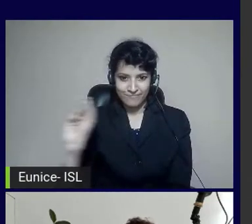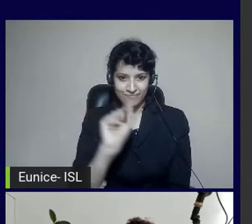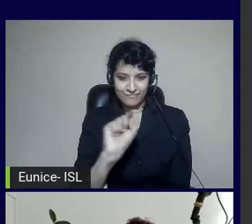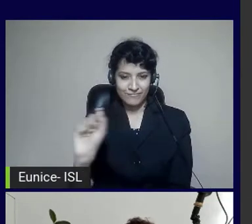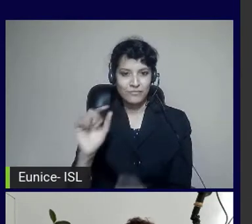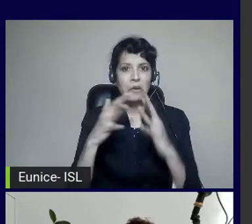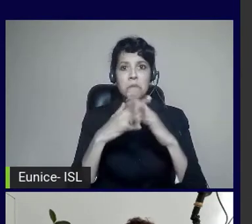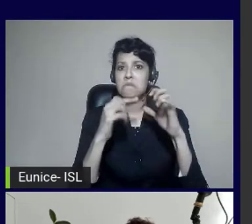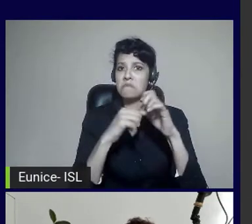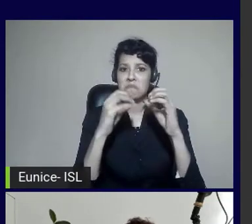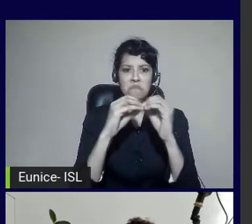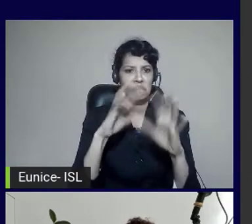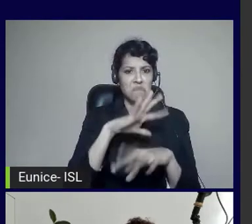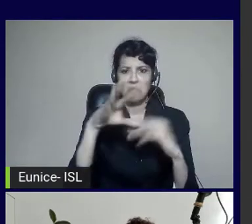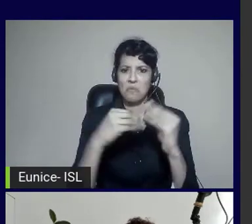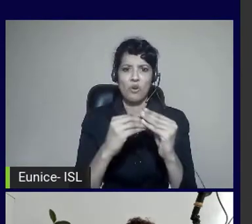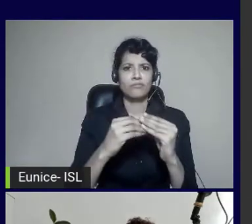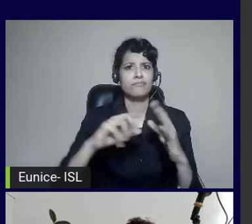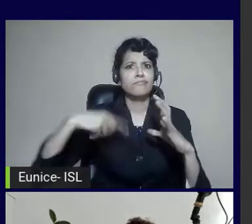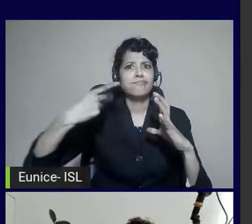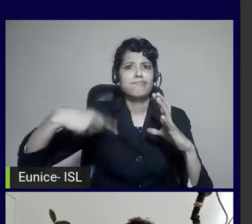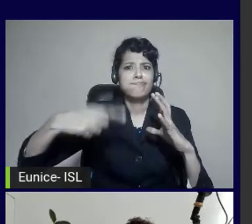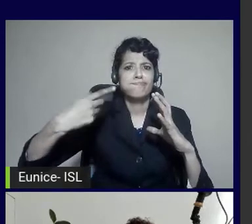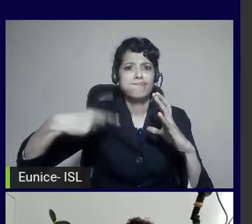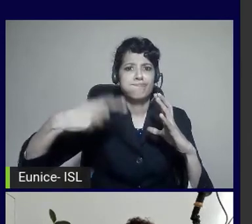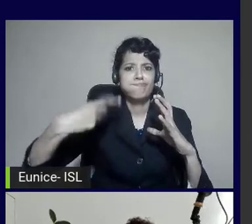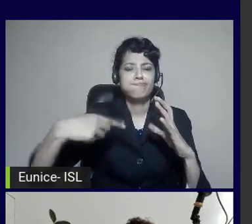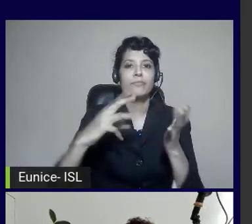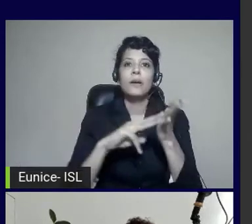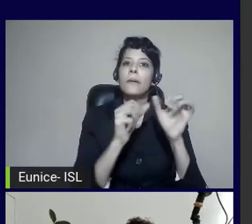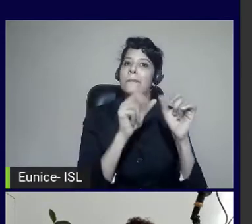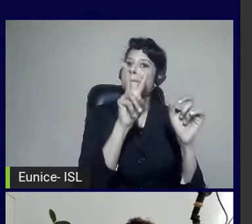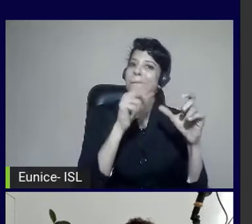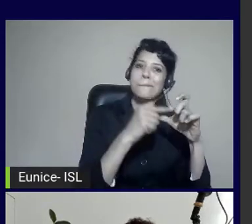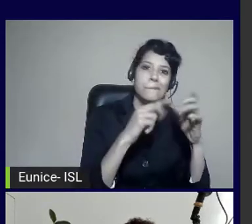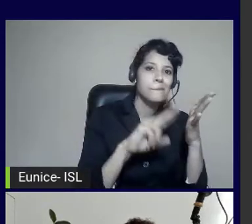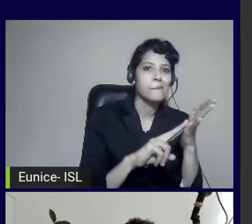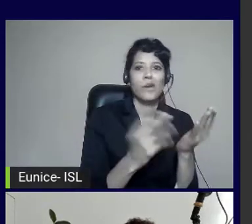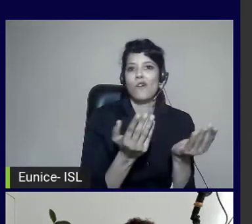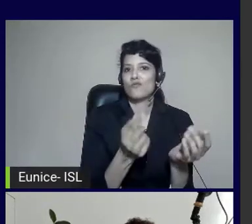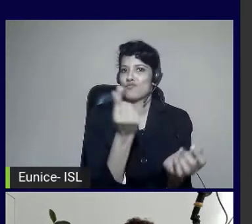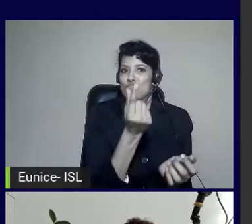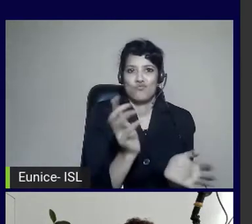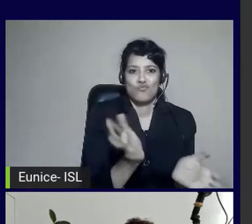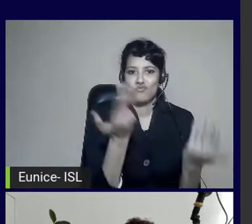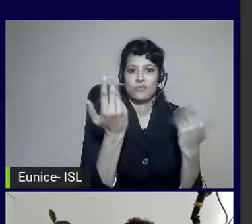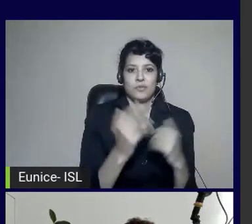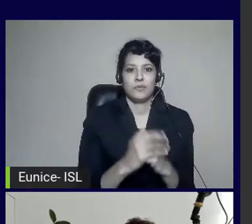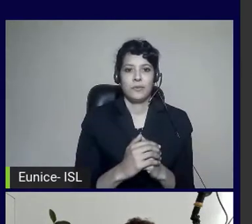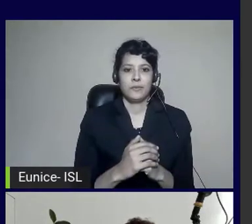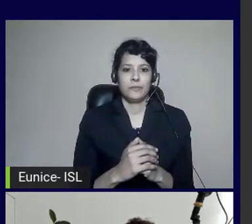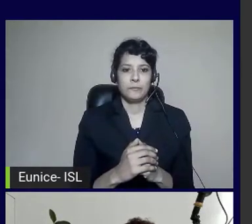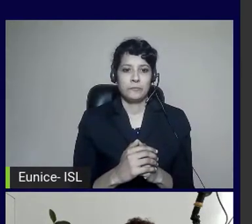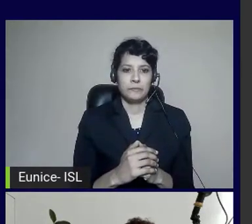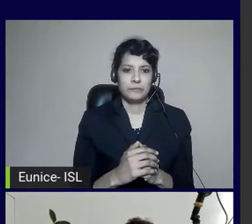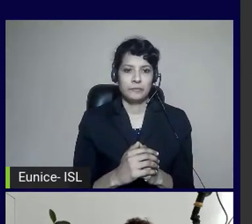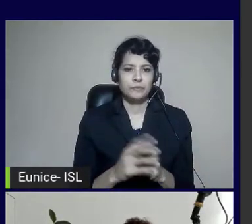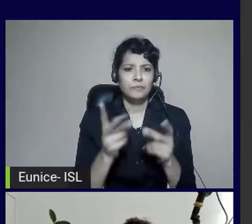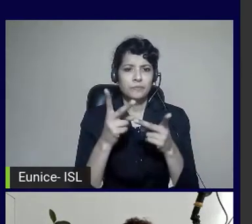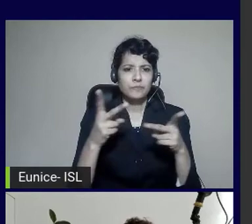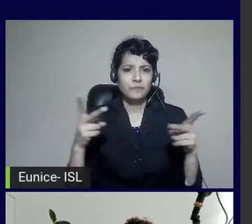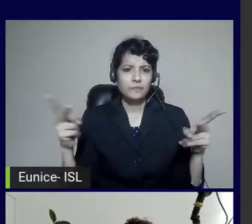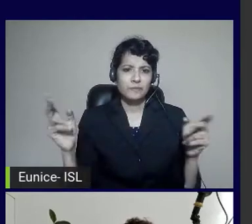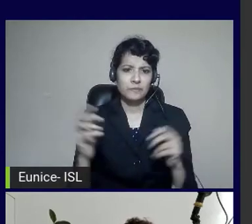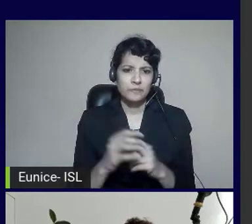And you can run each one of these in Maven. Or you can actually run these in GitHub Actions. Or a DevOps process. So I've got this